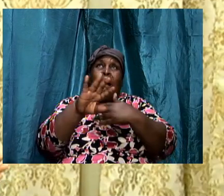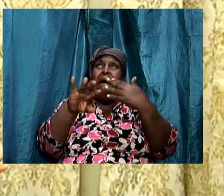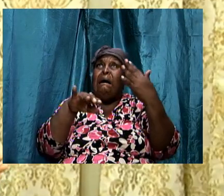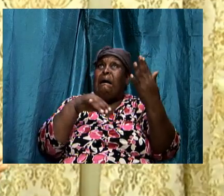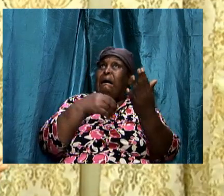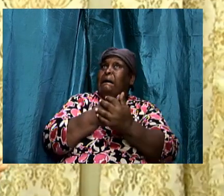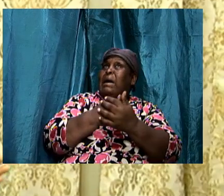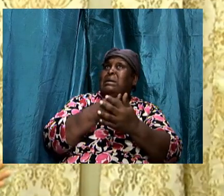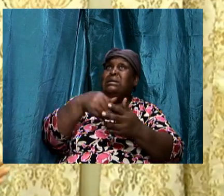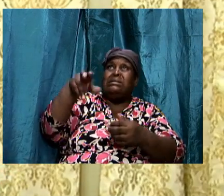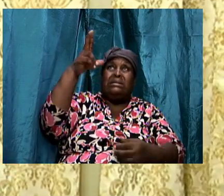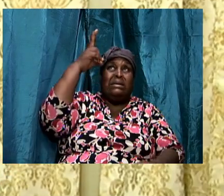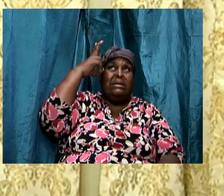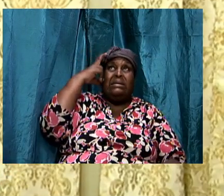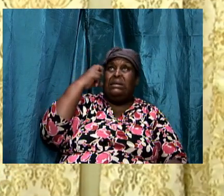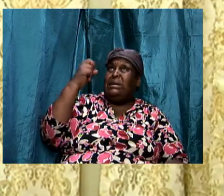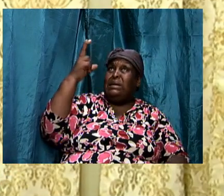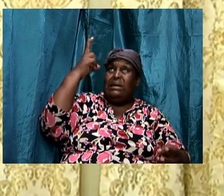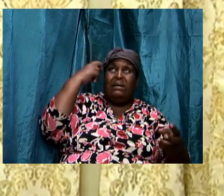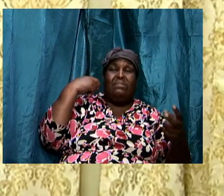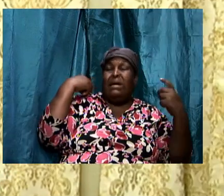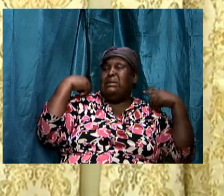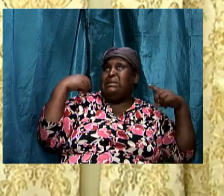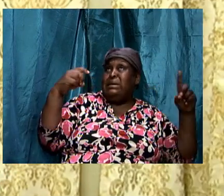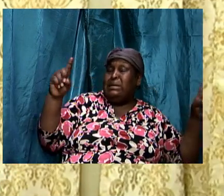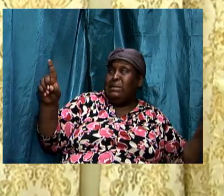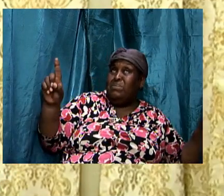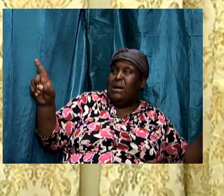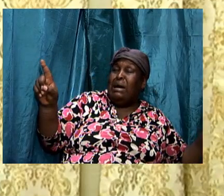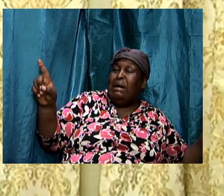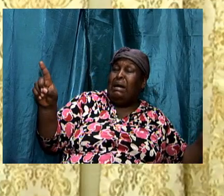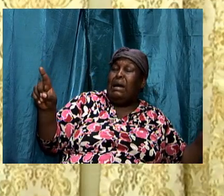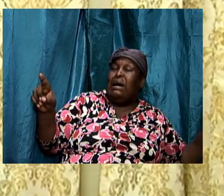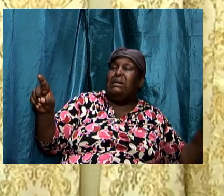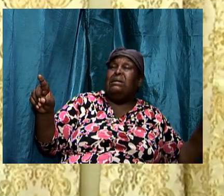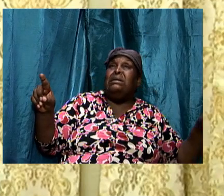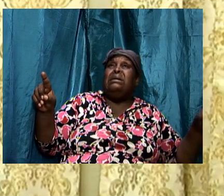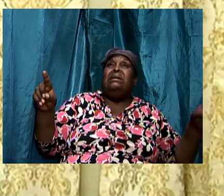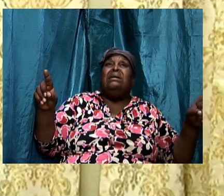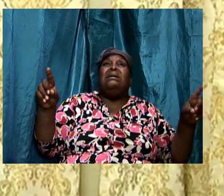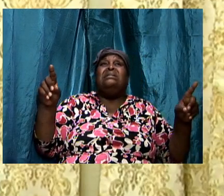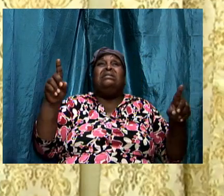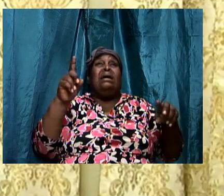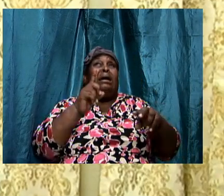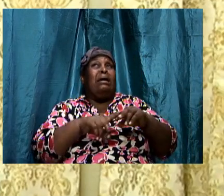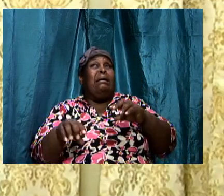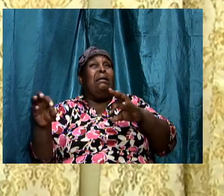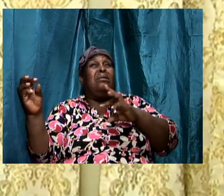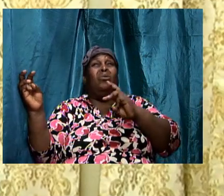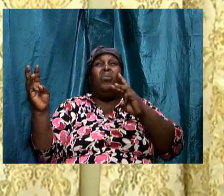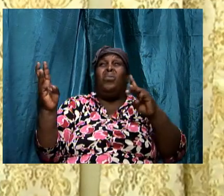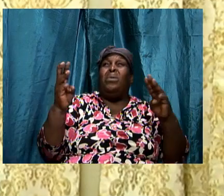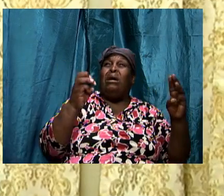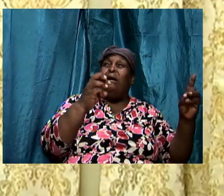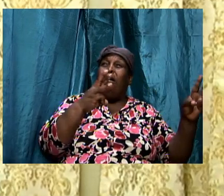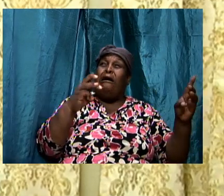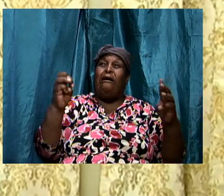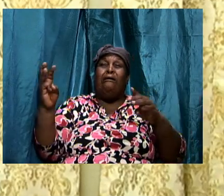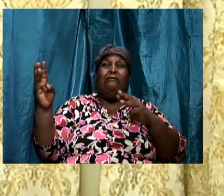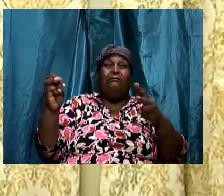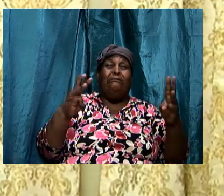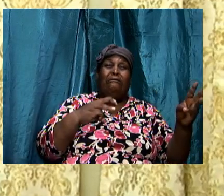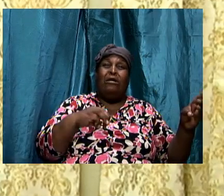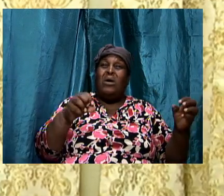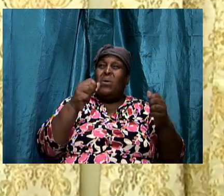were never opened before and all of a sudden the warfare fear takes on a new intensity